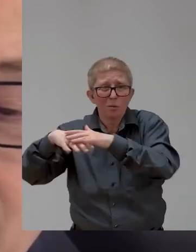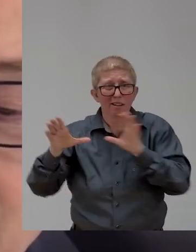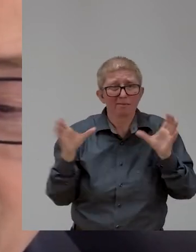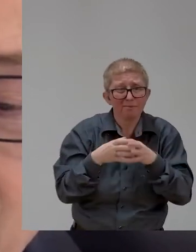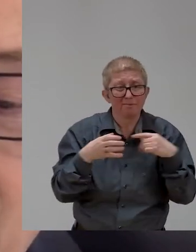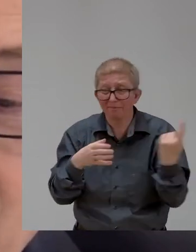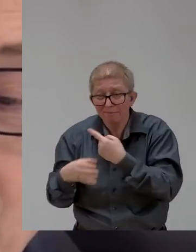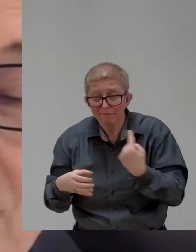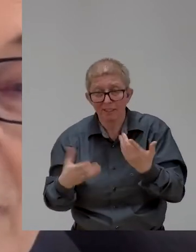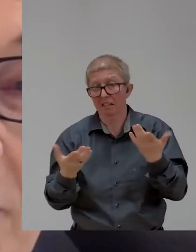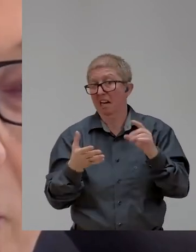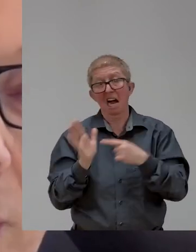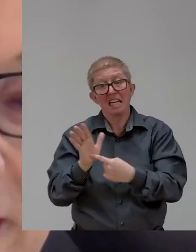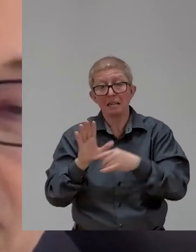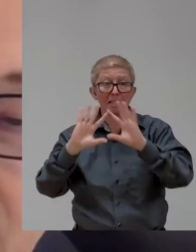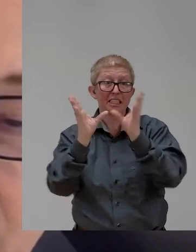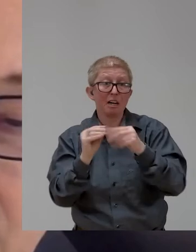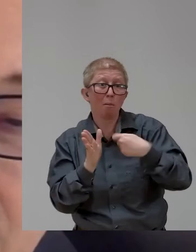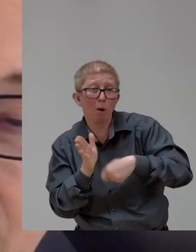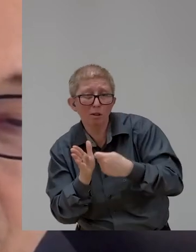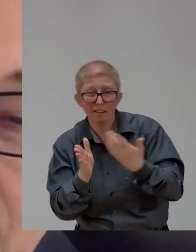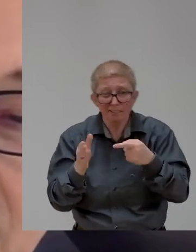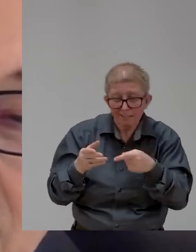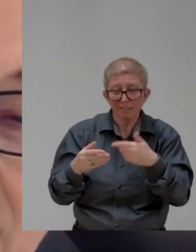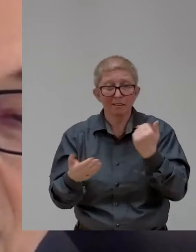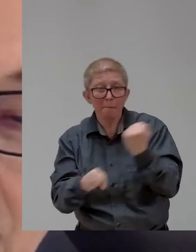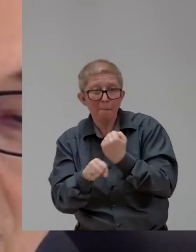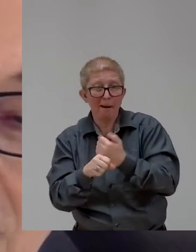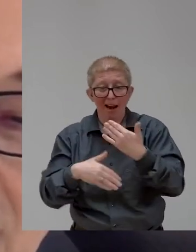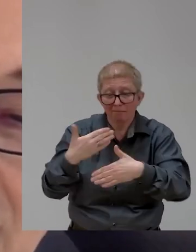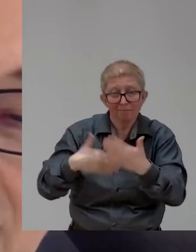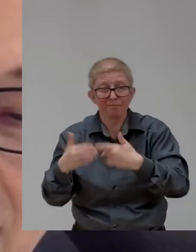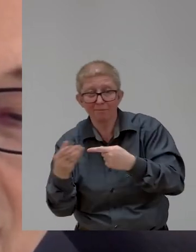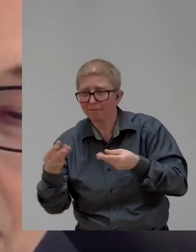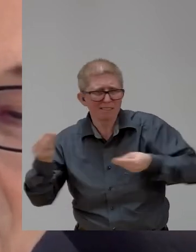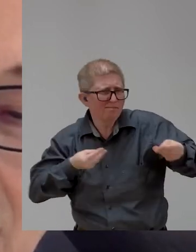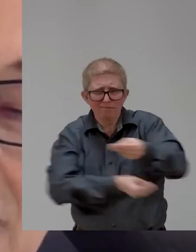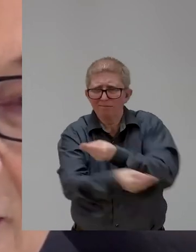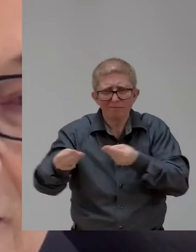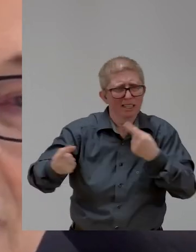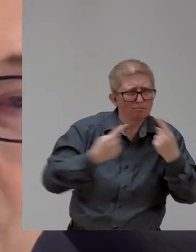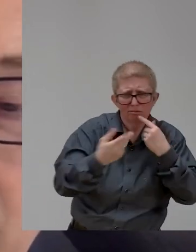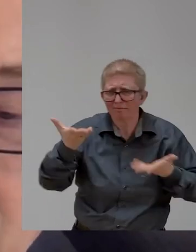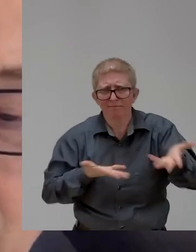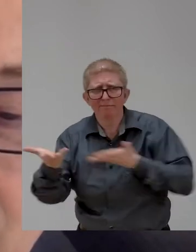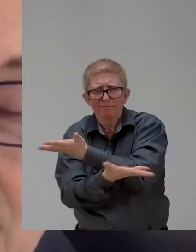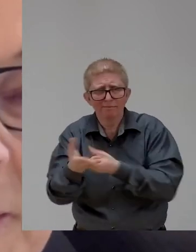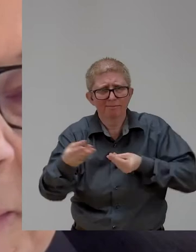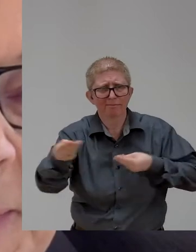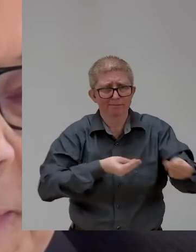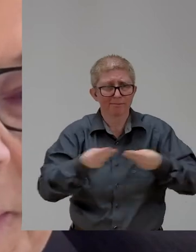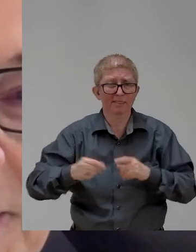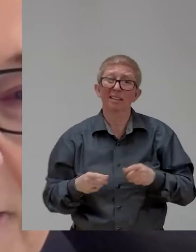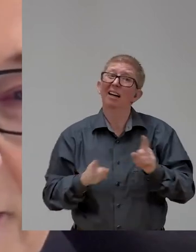and use them more intensively. And think about nothing about us without us.